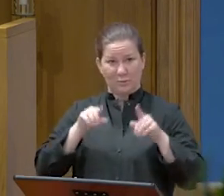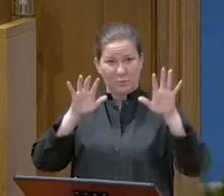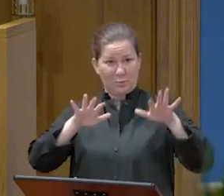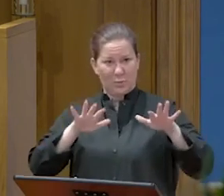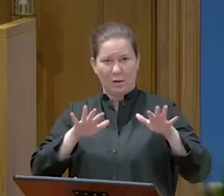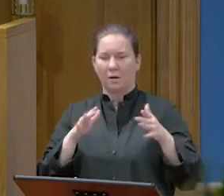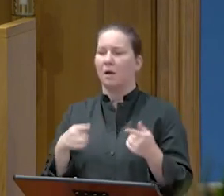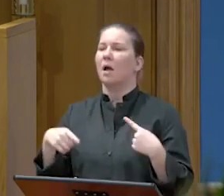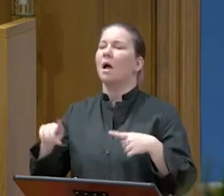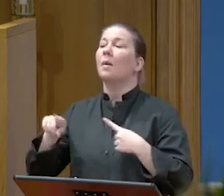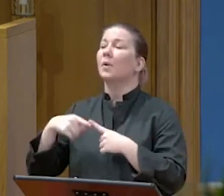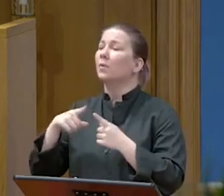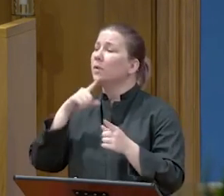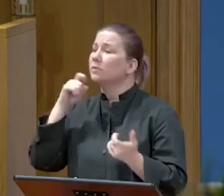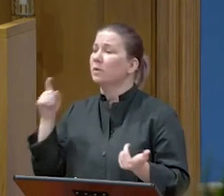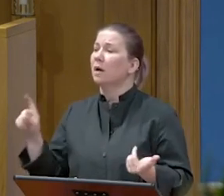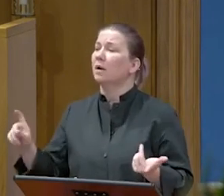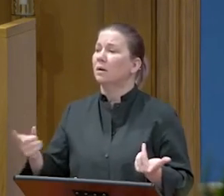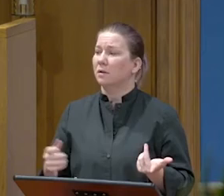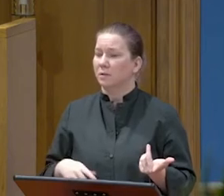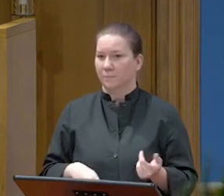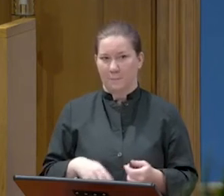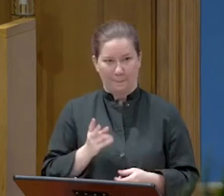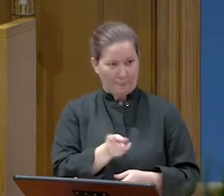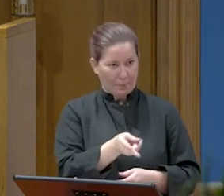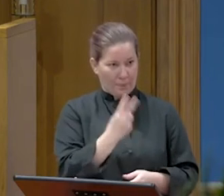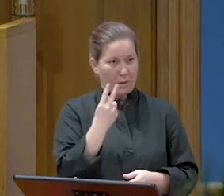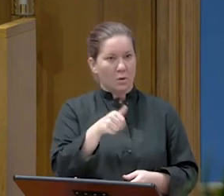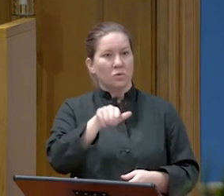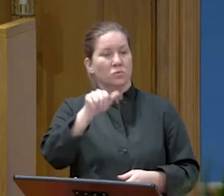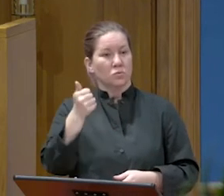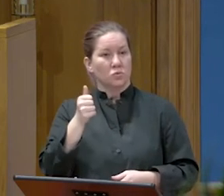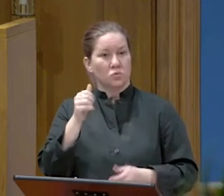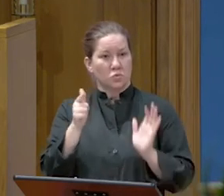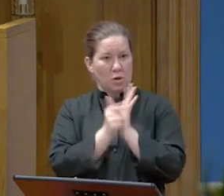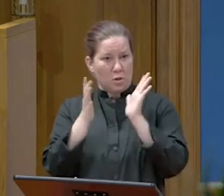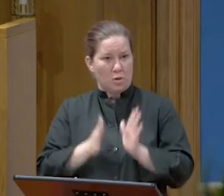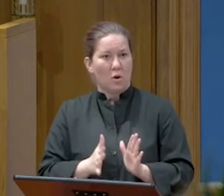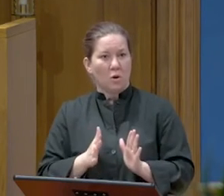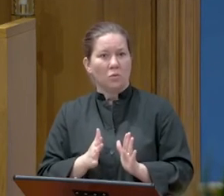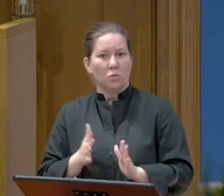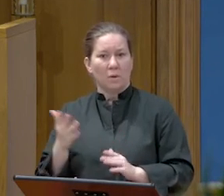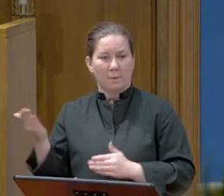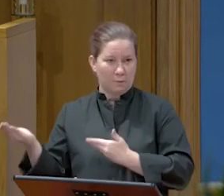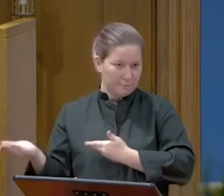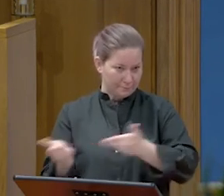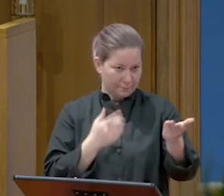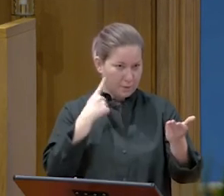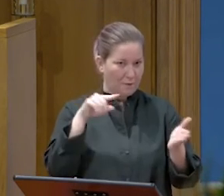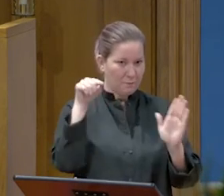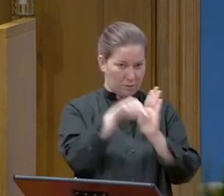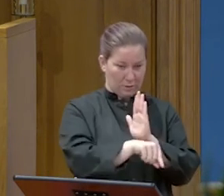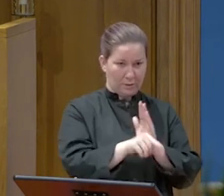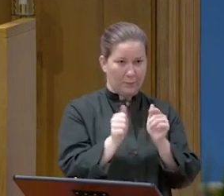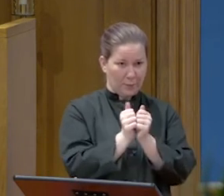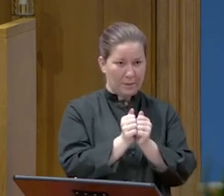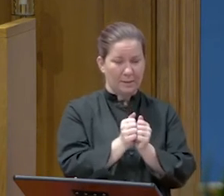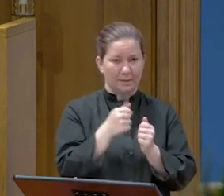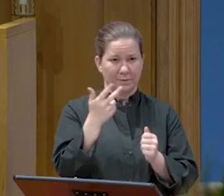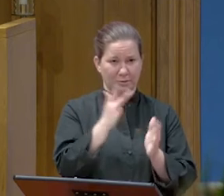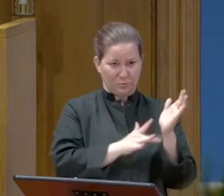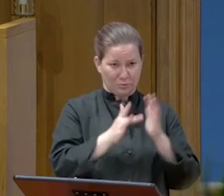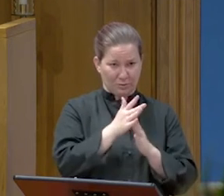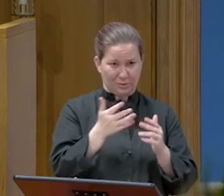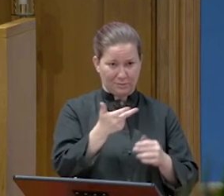Two others also who were criminals were led away to be put to death with him. When they came to the